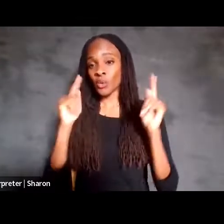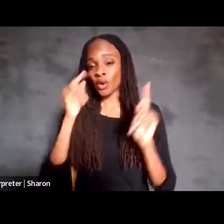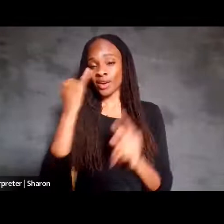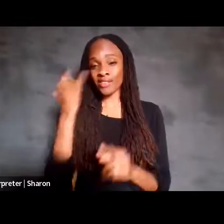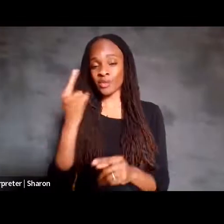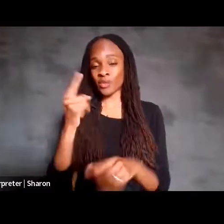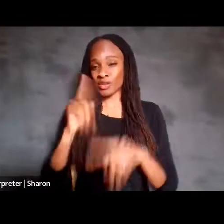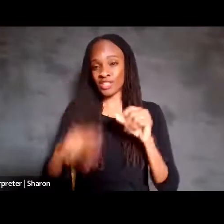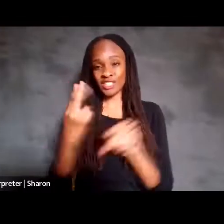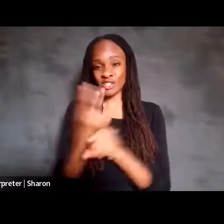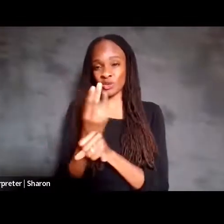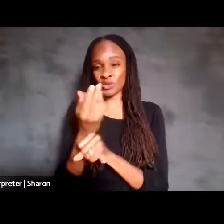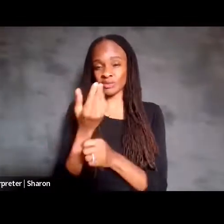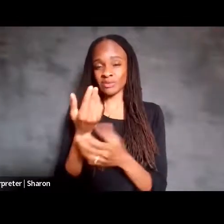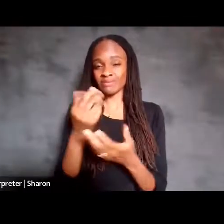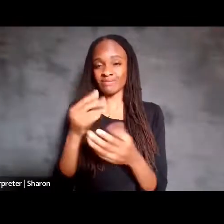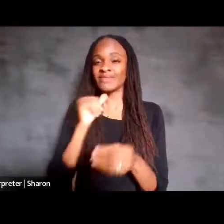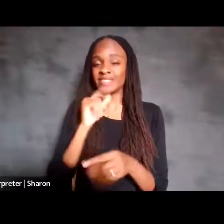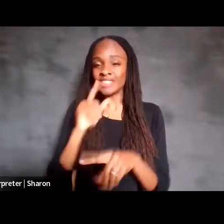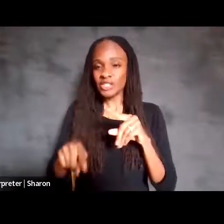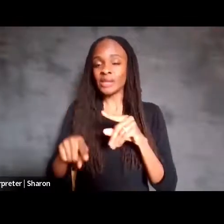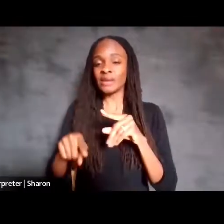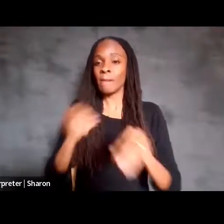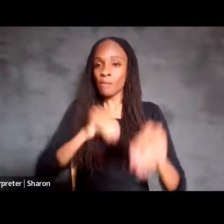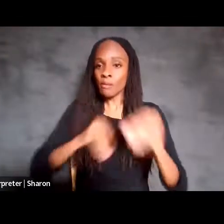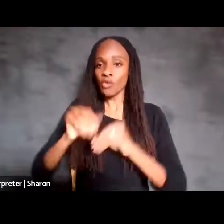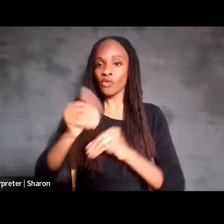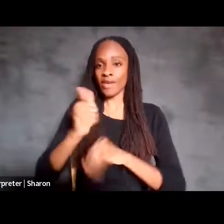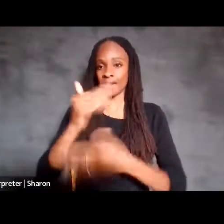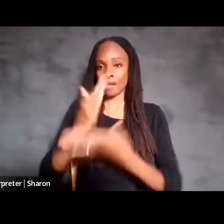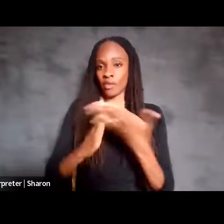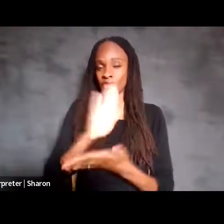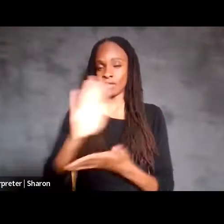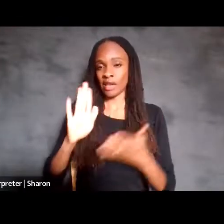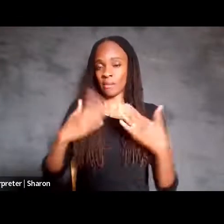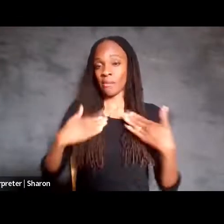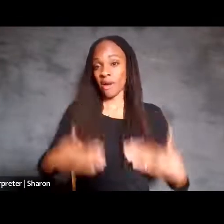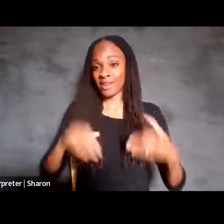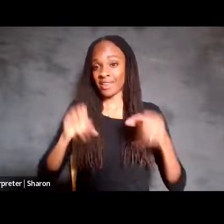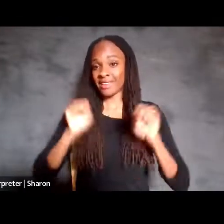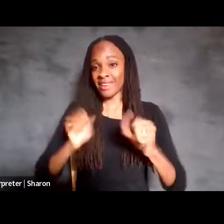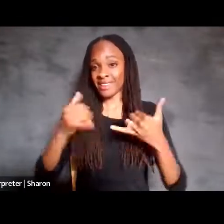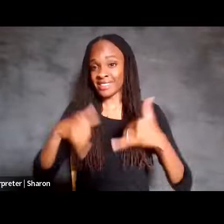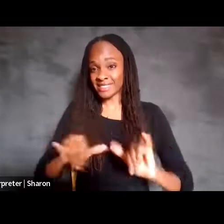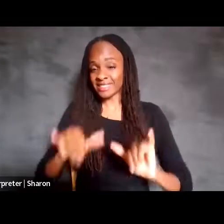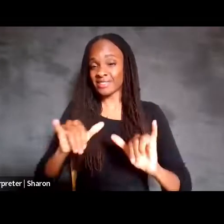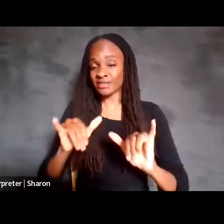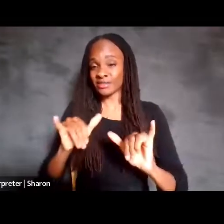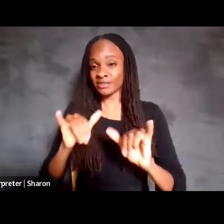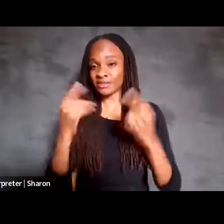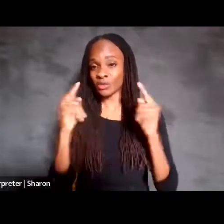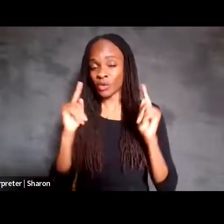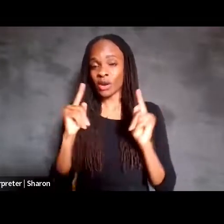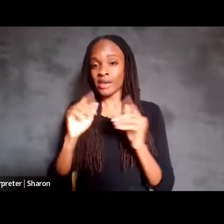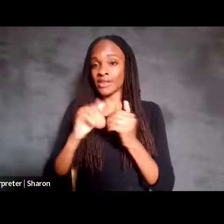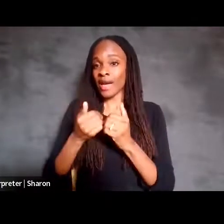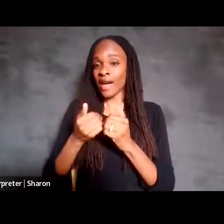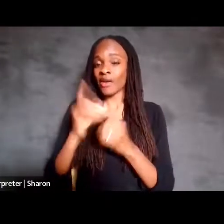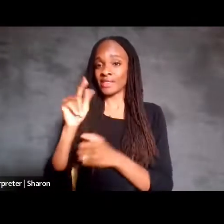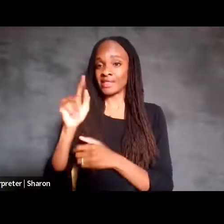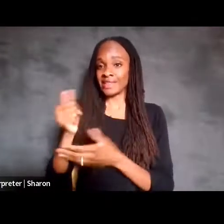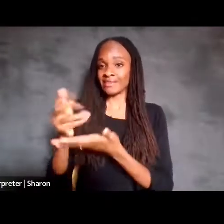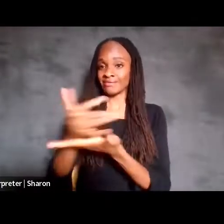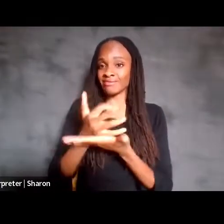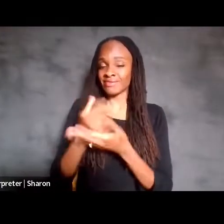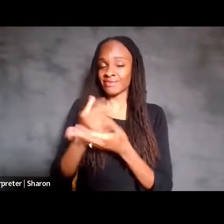any part of their body. And that's the basis. So the way that the actual data is collected, the user intention is